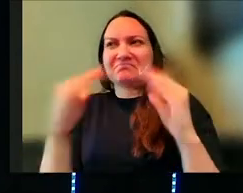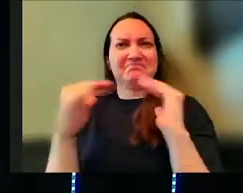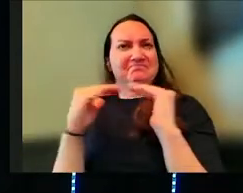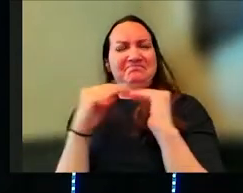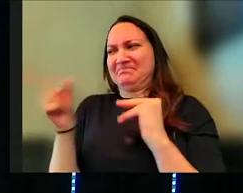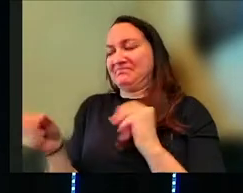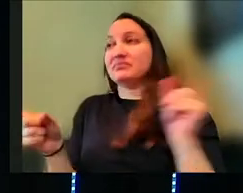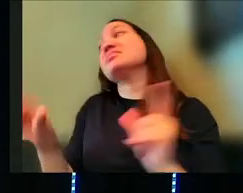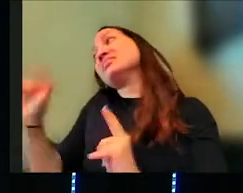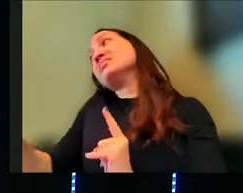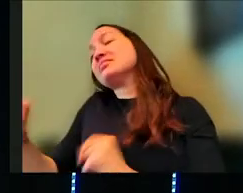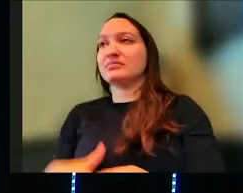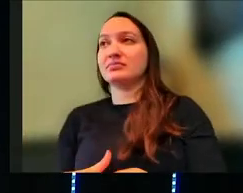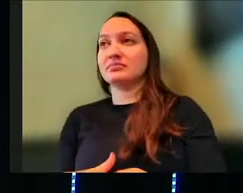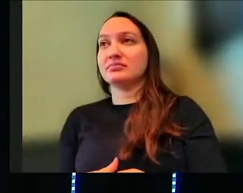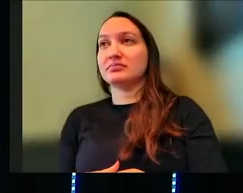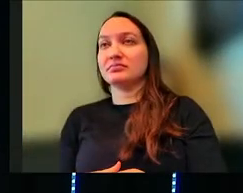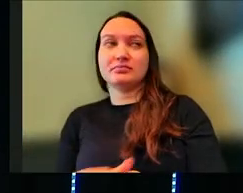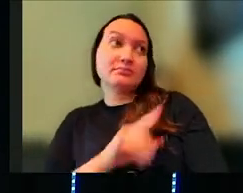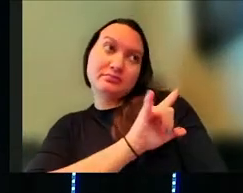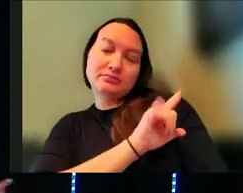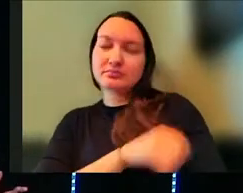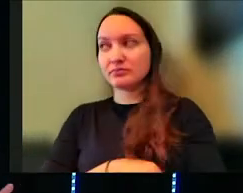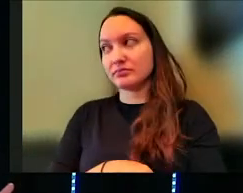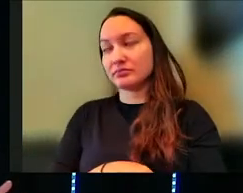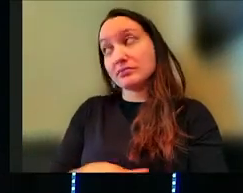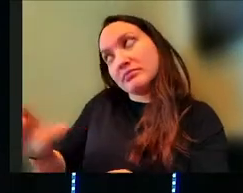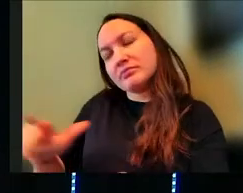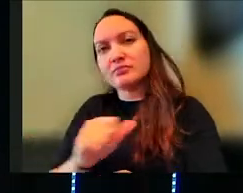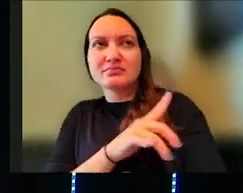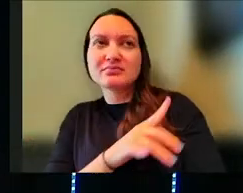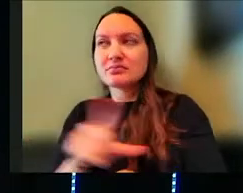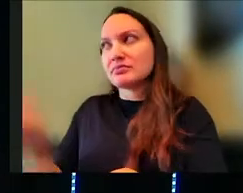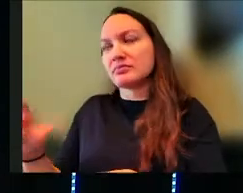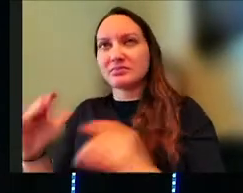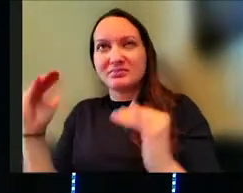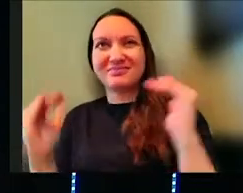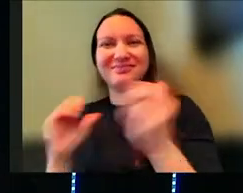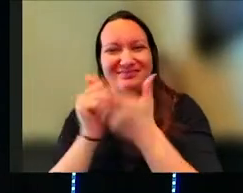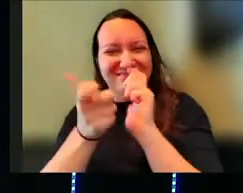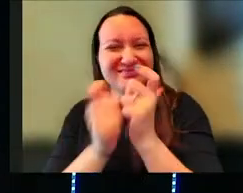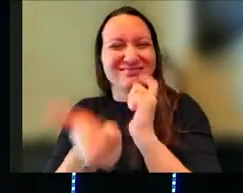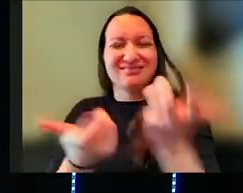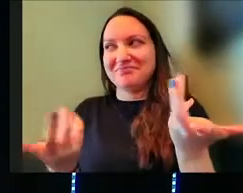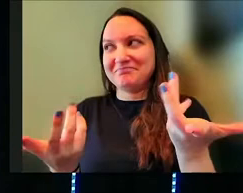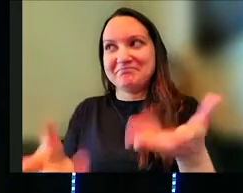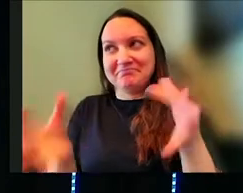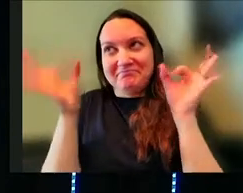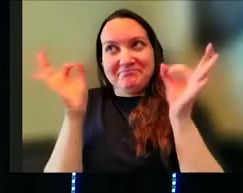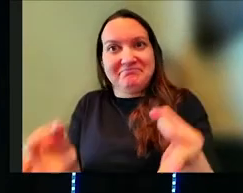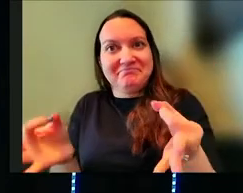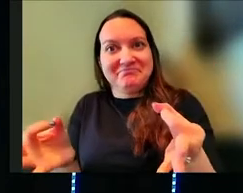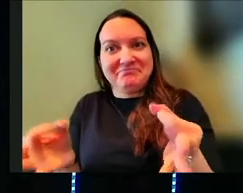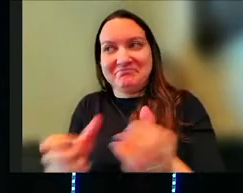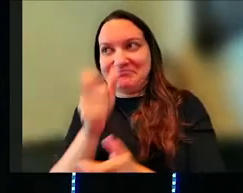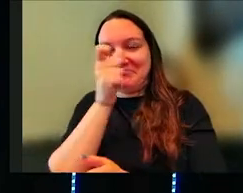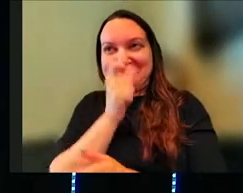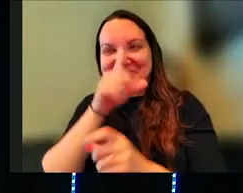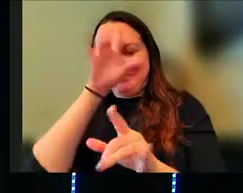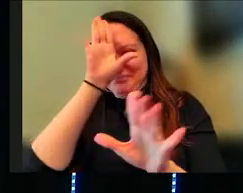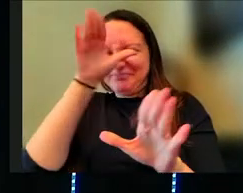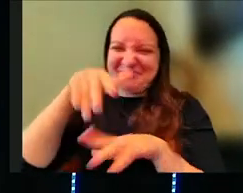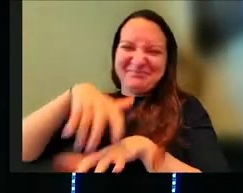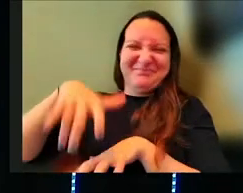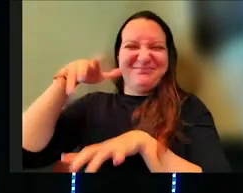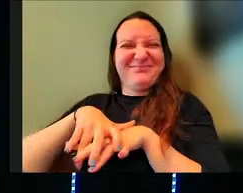She's like, I love you, but I love him. It's like, but I love you more. It's like, well, just make a choice. Stick to it. know, stick to your guns on